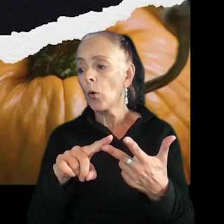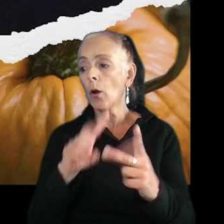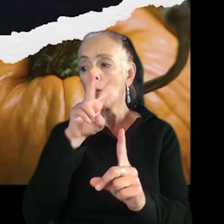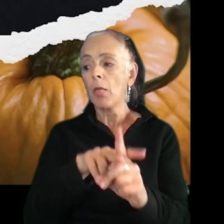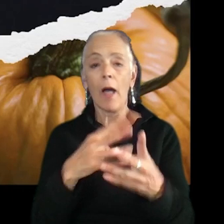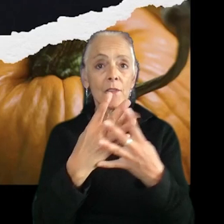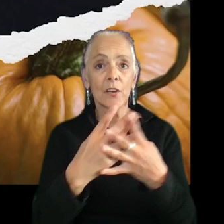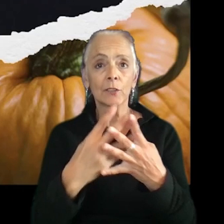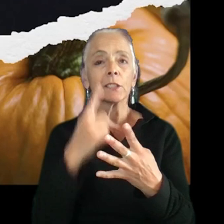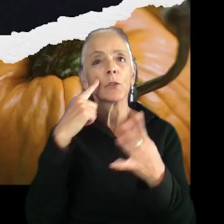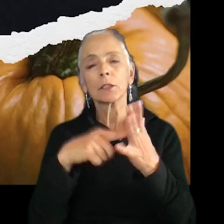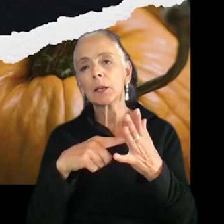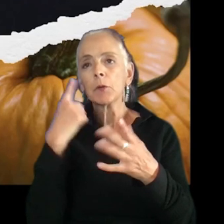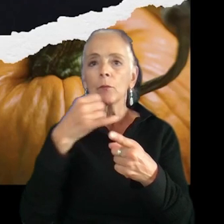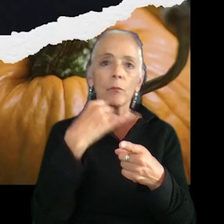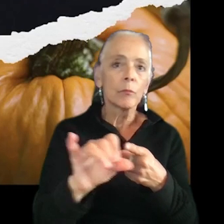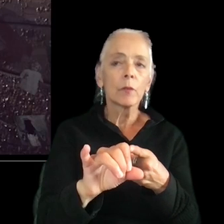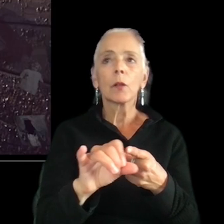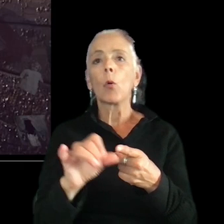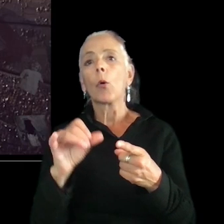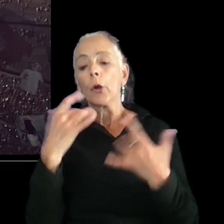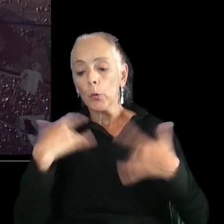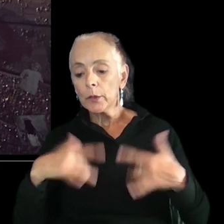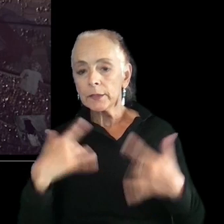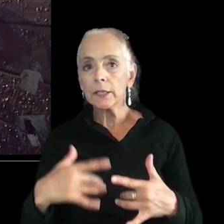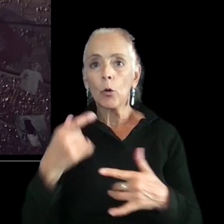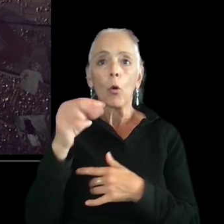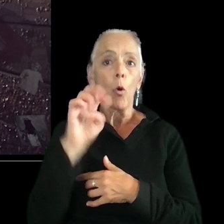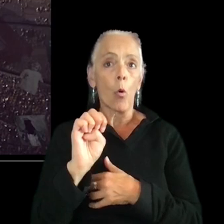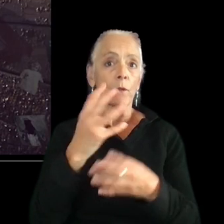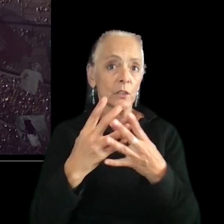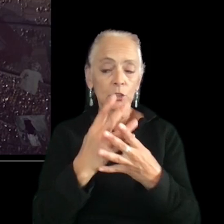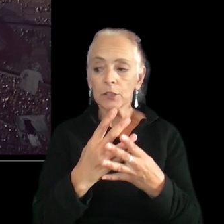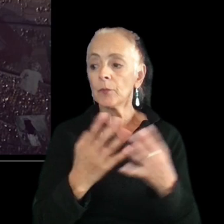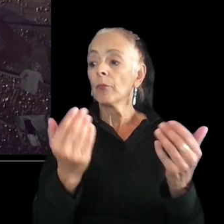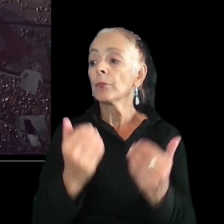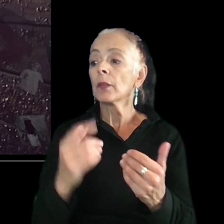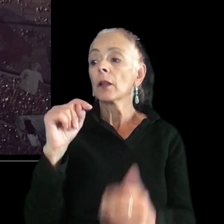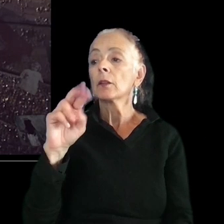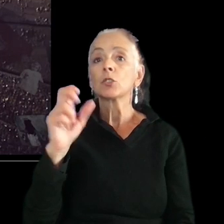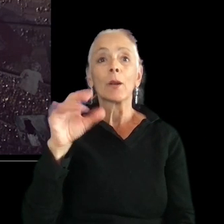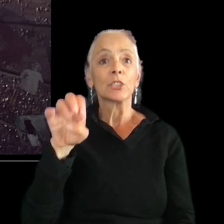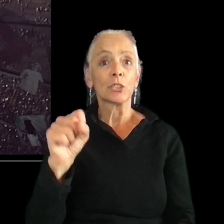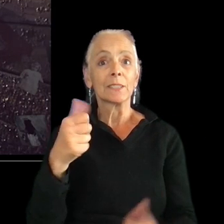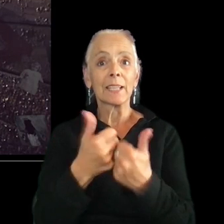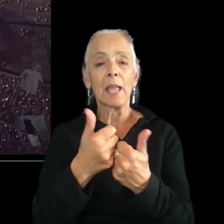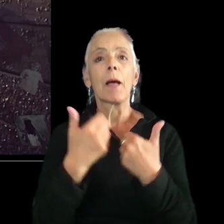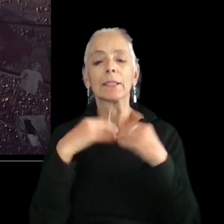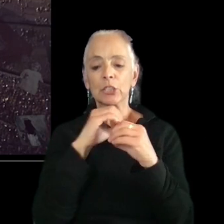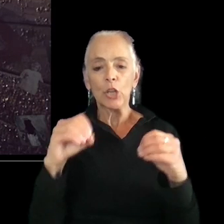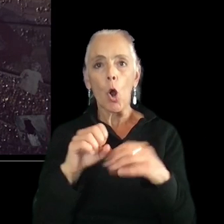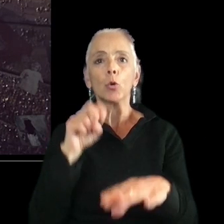a profanity, nudity, or gore filter. The game Trenches actually offers a no jump scare